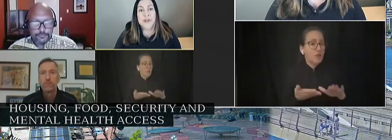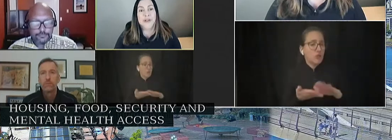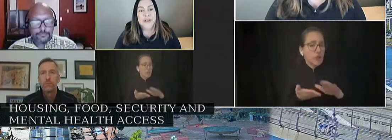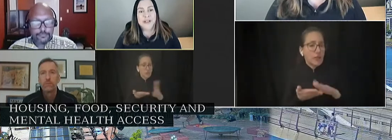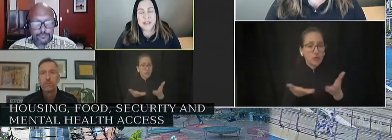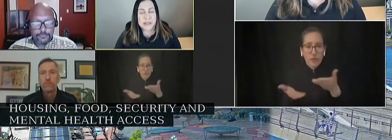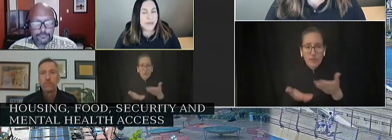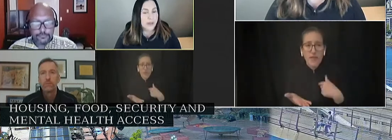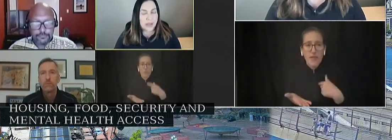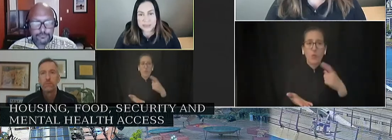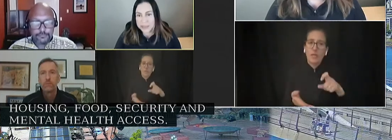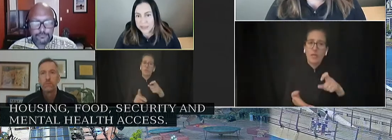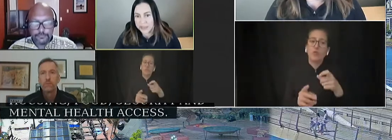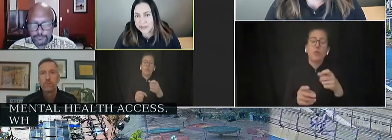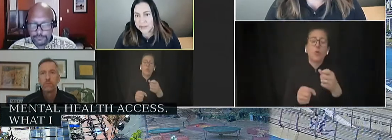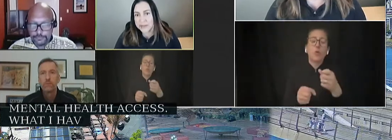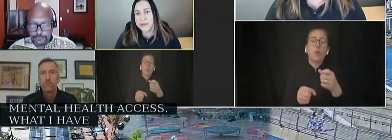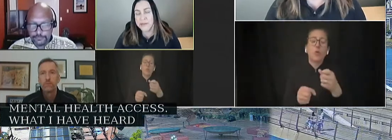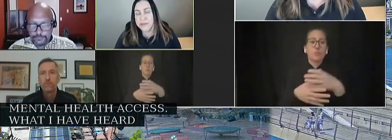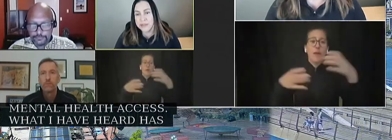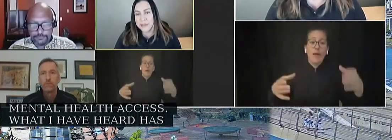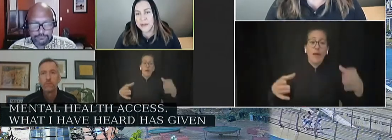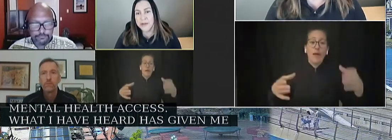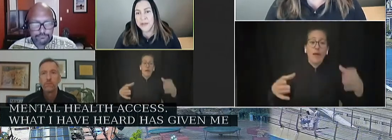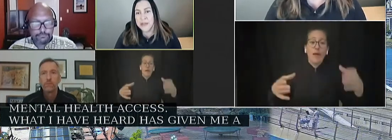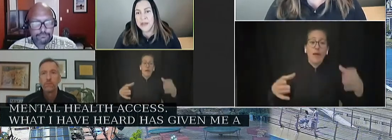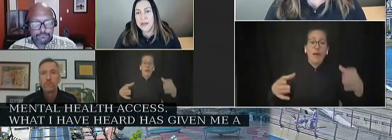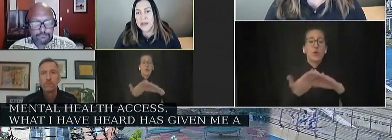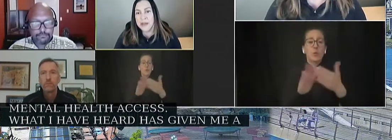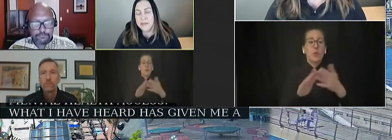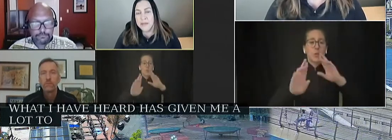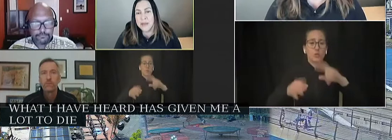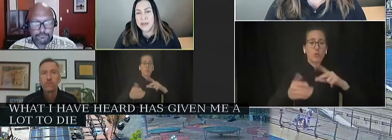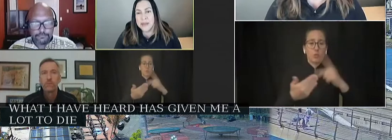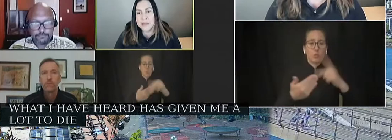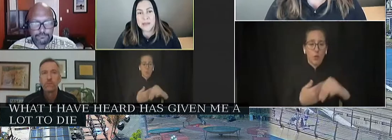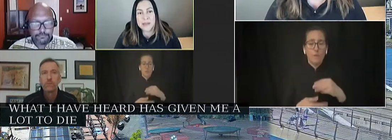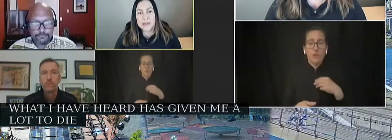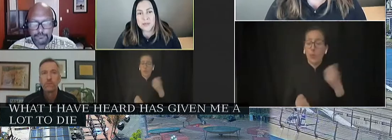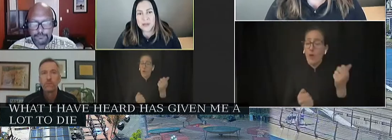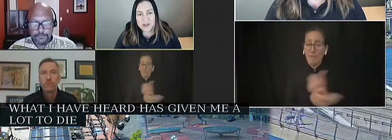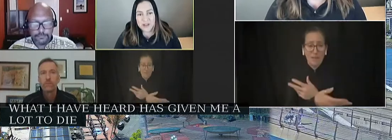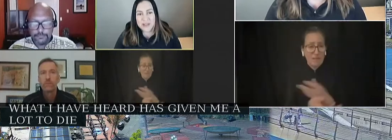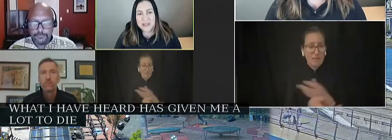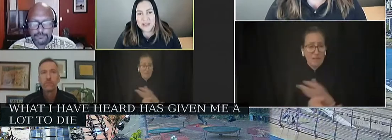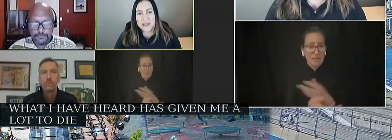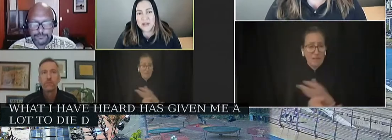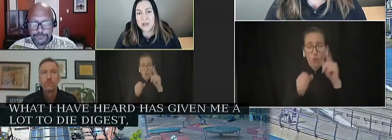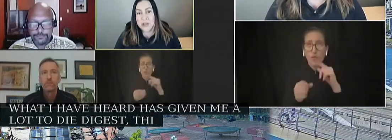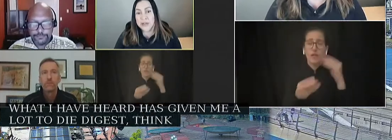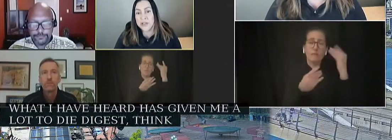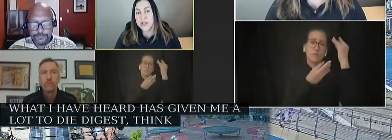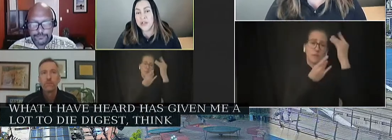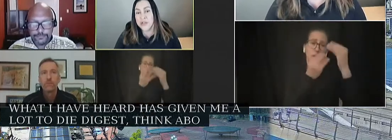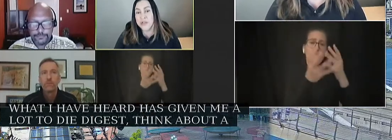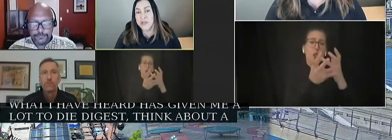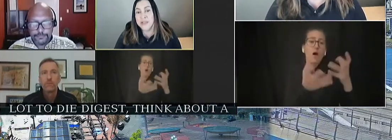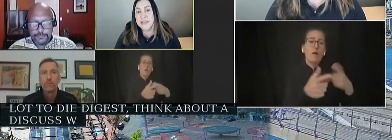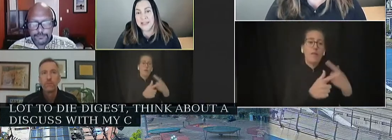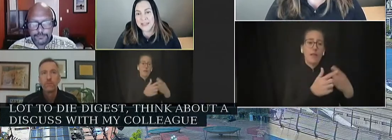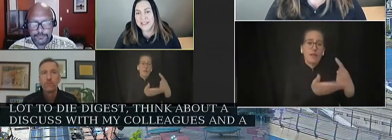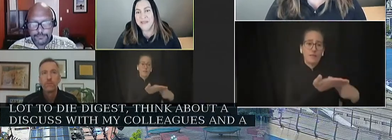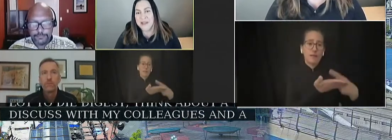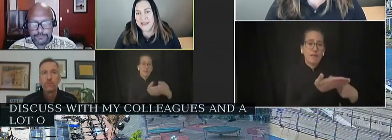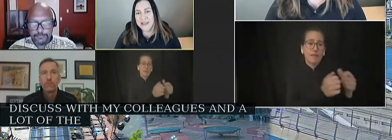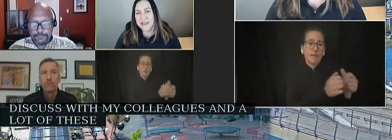What I've heard has given me a lot to digest, think about, and discuss with my colleagues. And a lot of these challenges